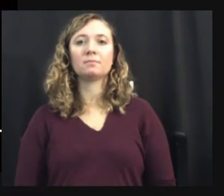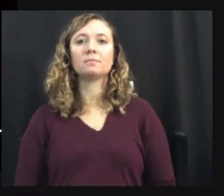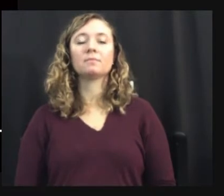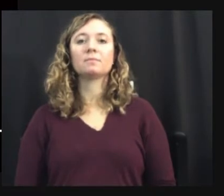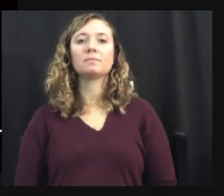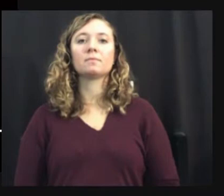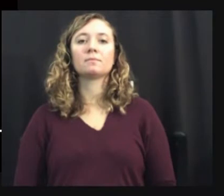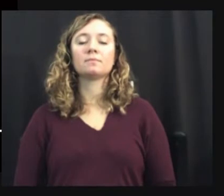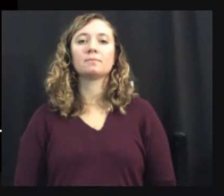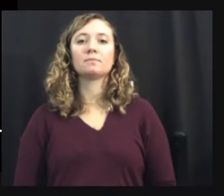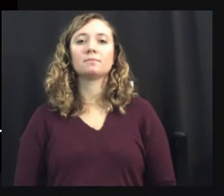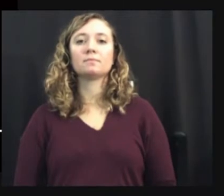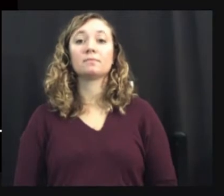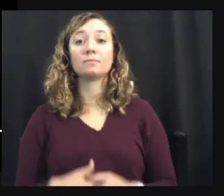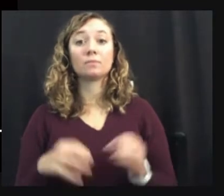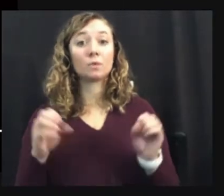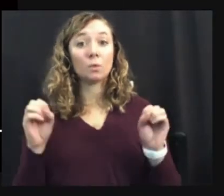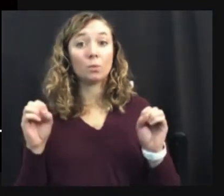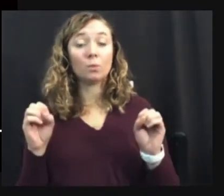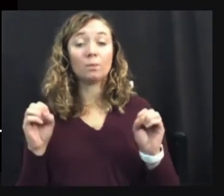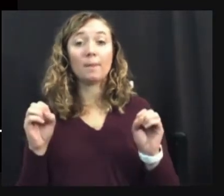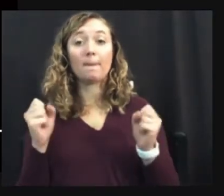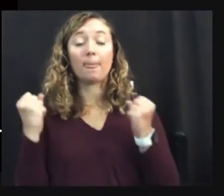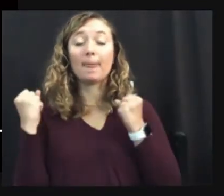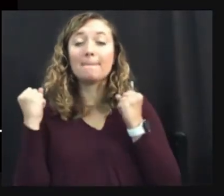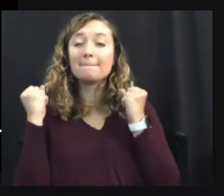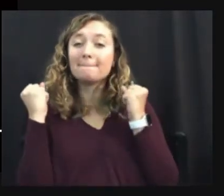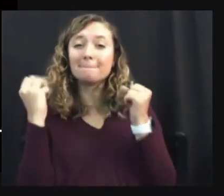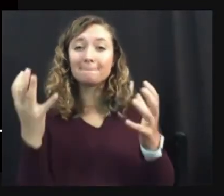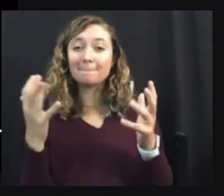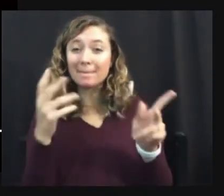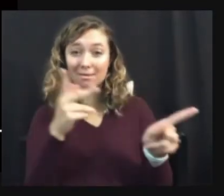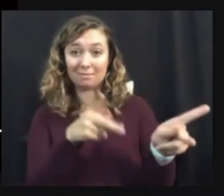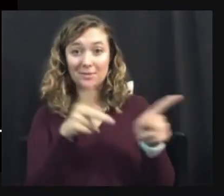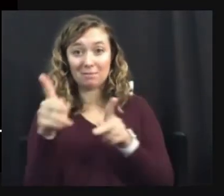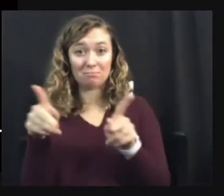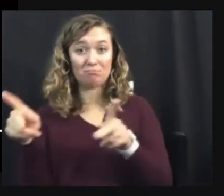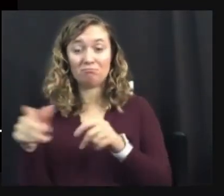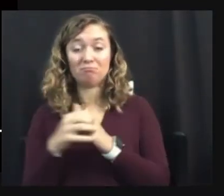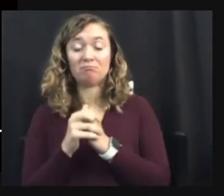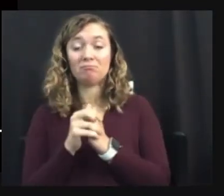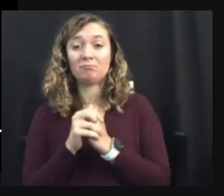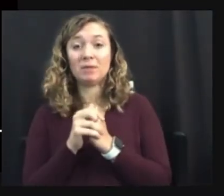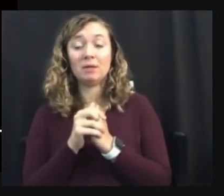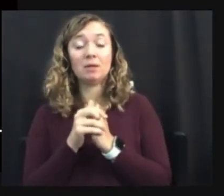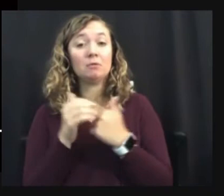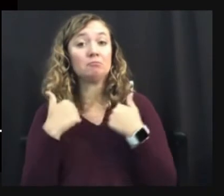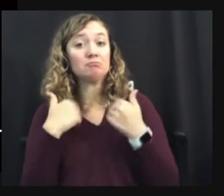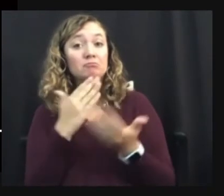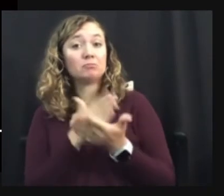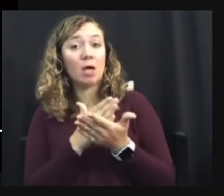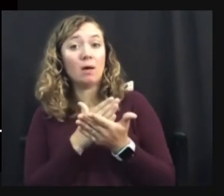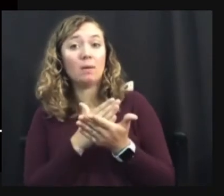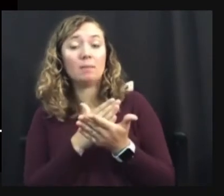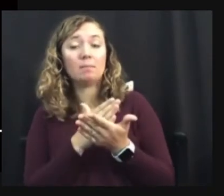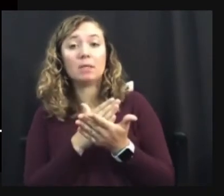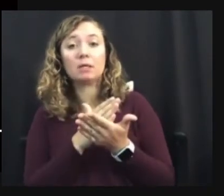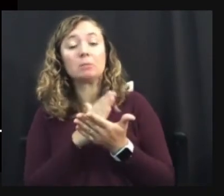So many people have some sort of visual imagery.